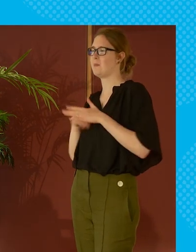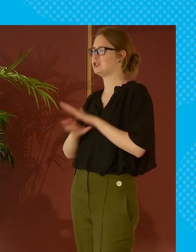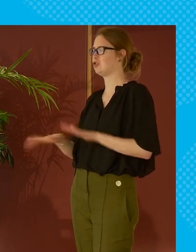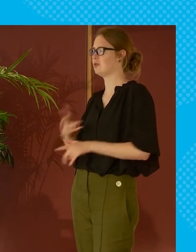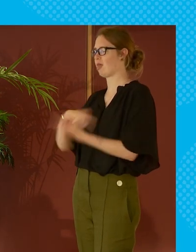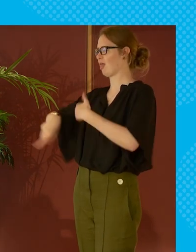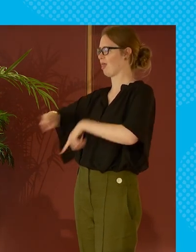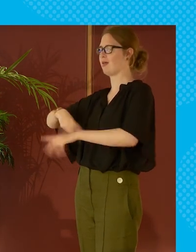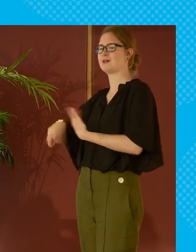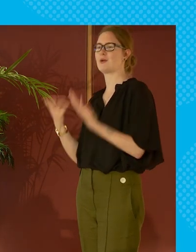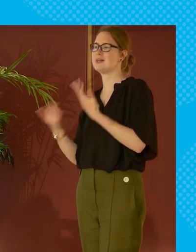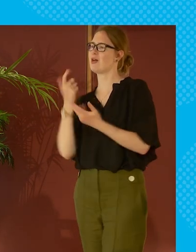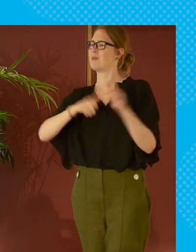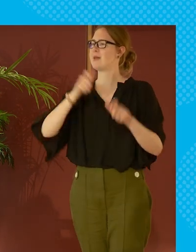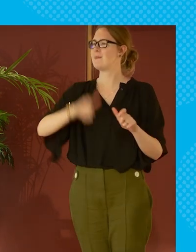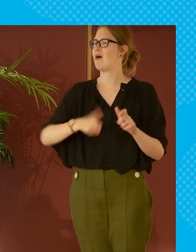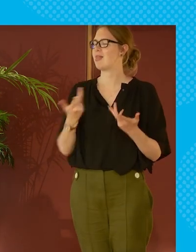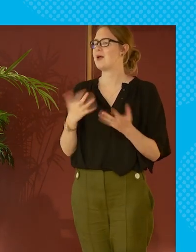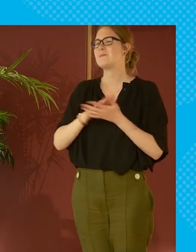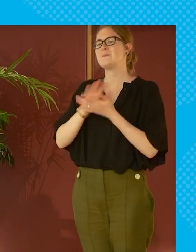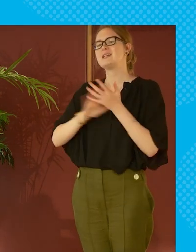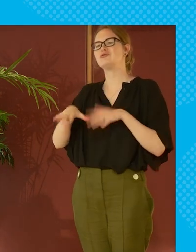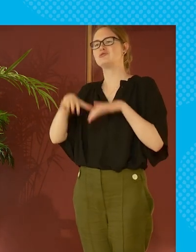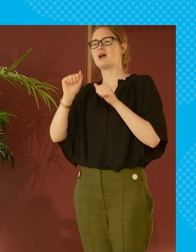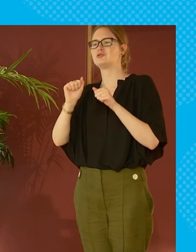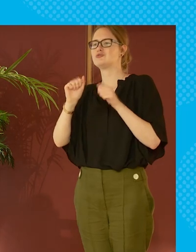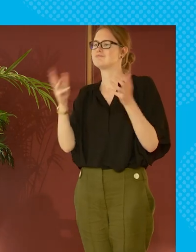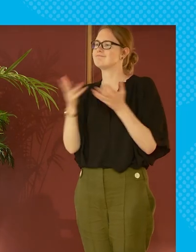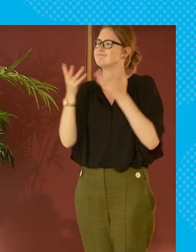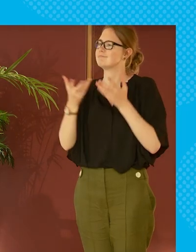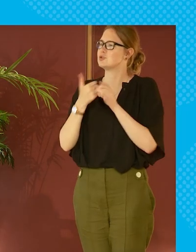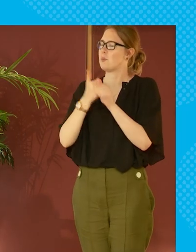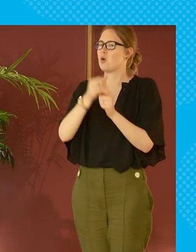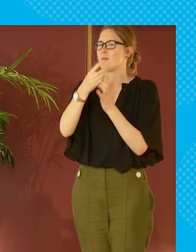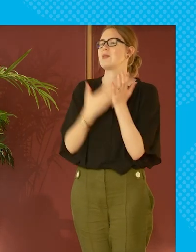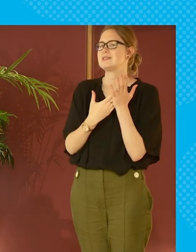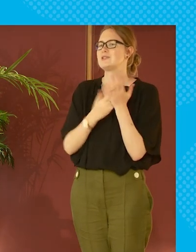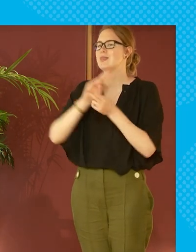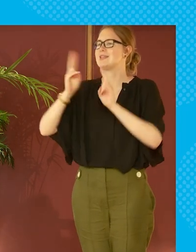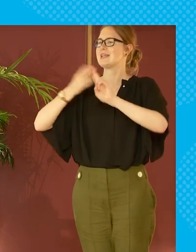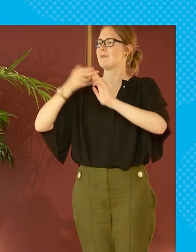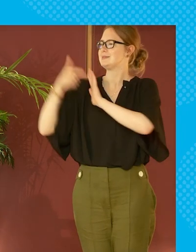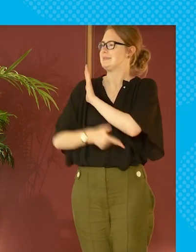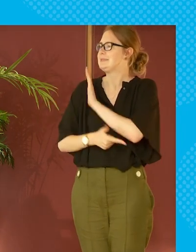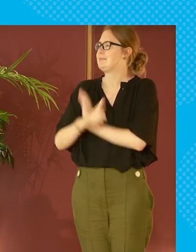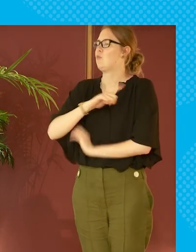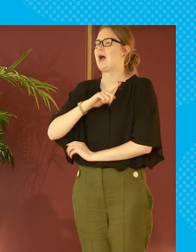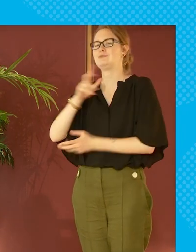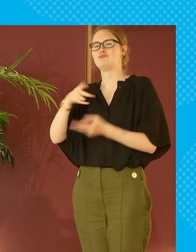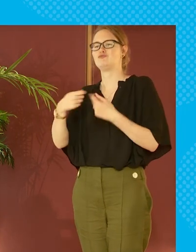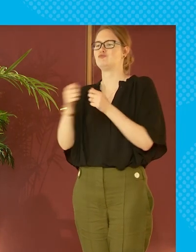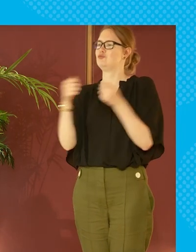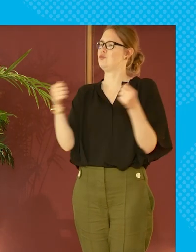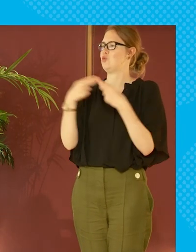too many children um compared to everyone else and so then you start to garner support for these policies so stigma then runs deep because it's